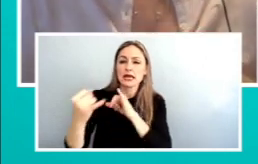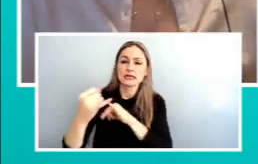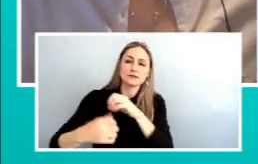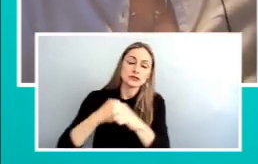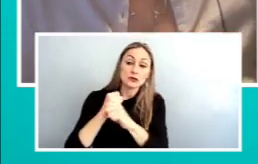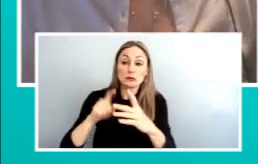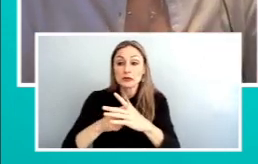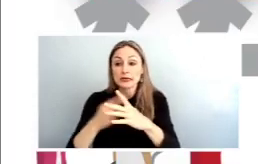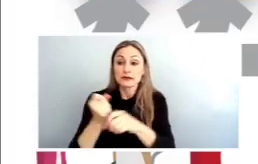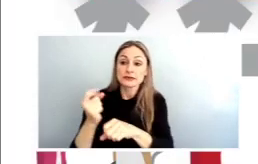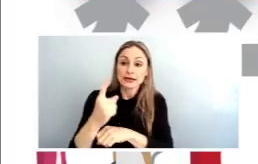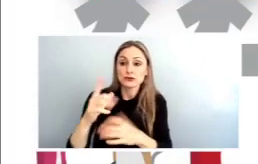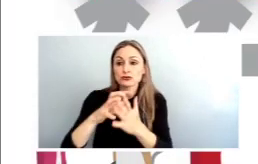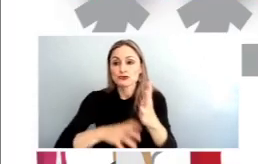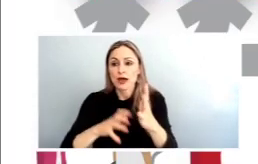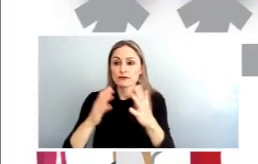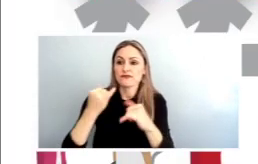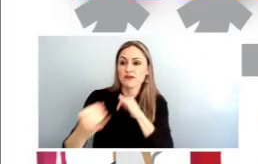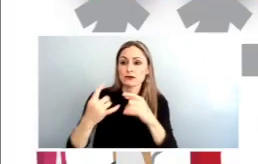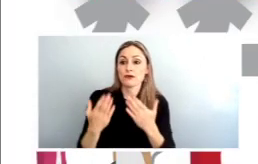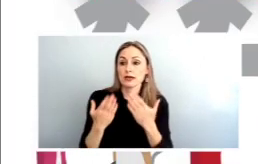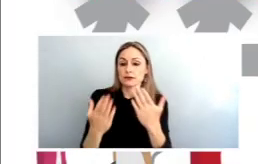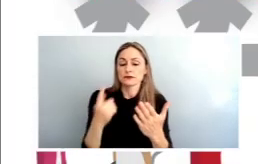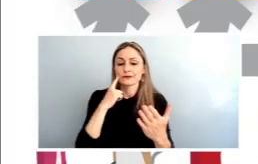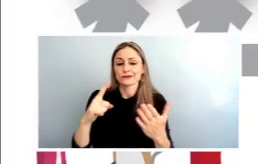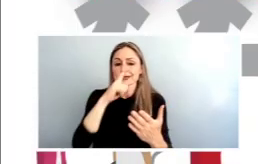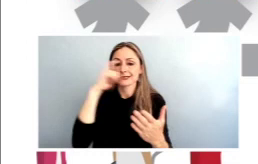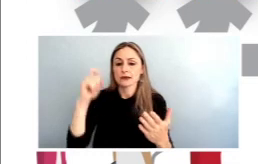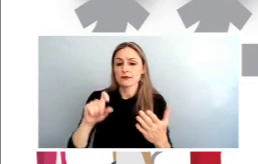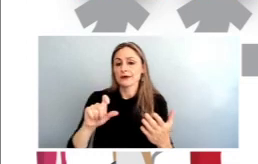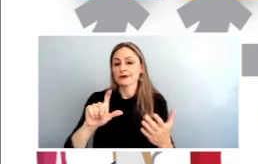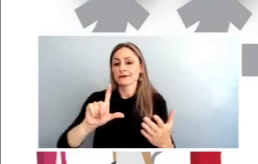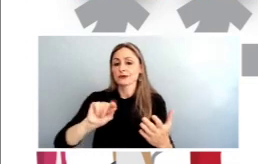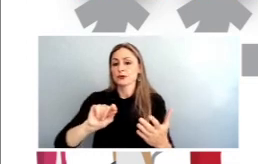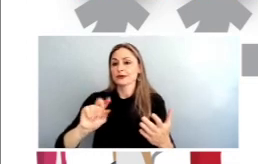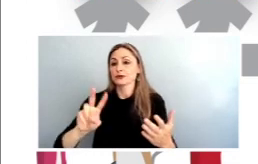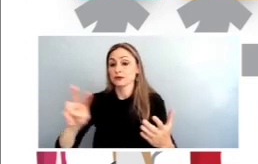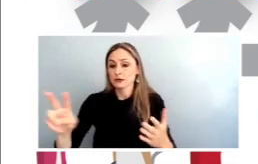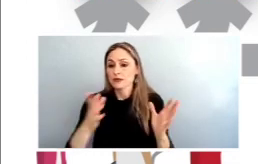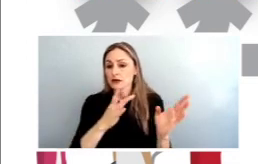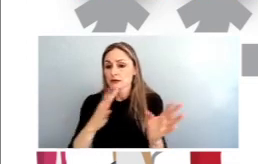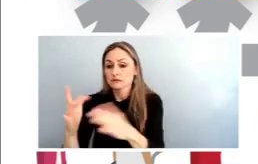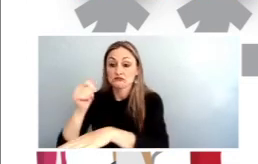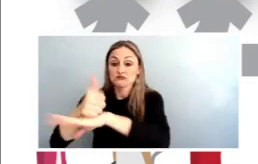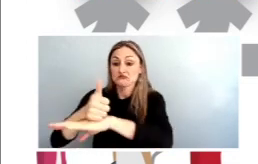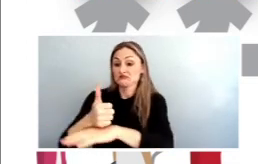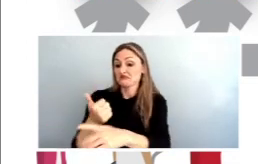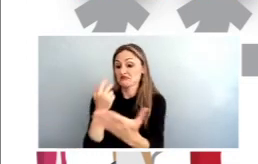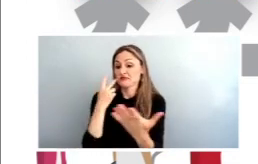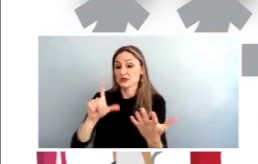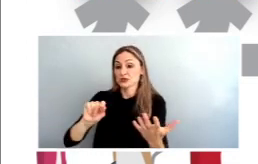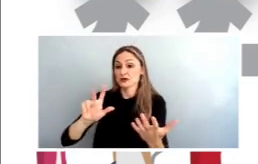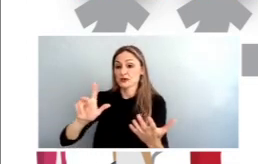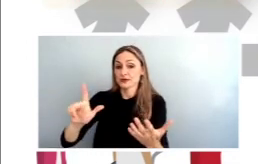with draft and final recommendations available for the summer of 2022 and then moving into implementation in 2023 so i'm going